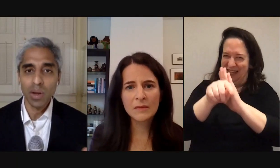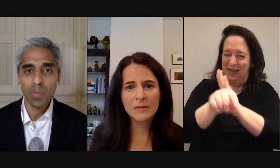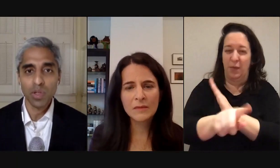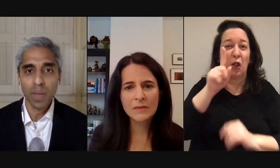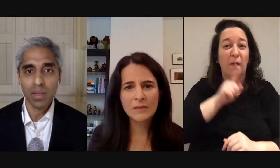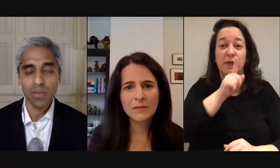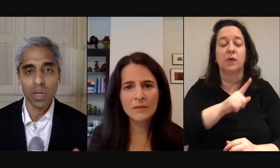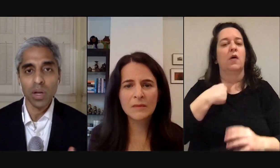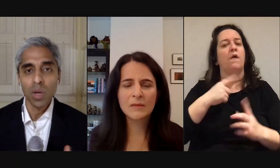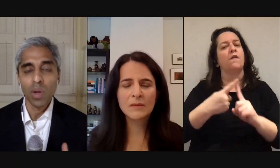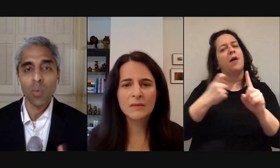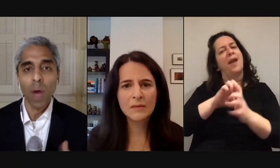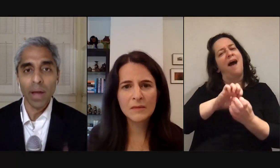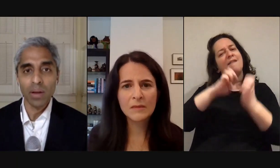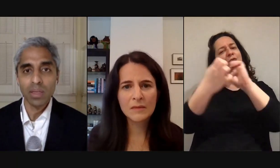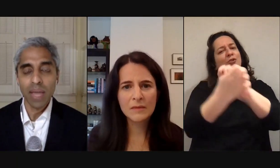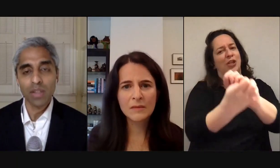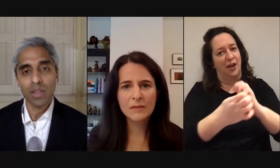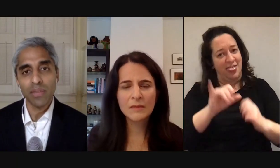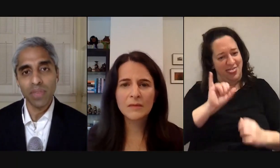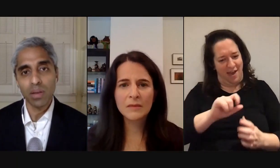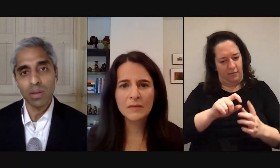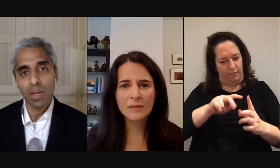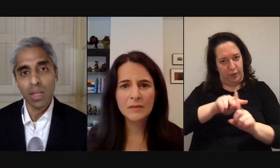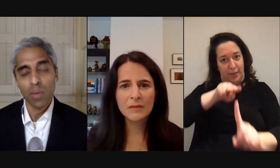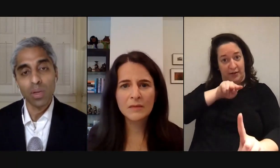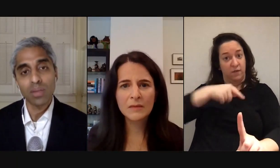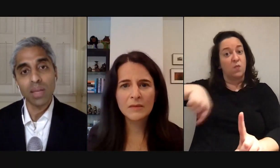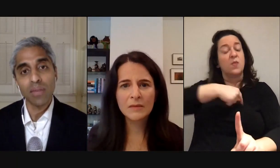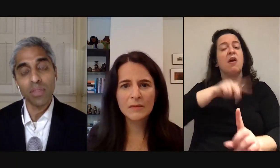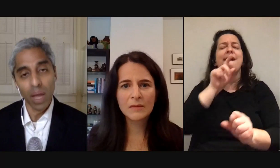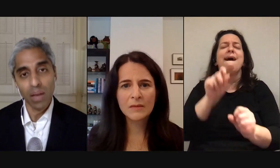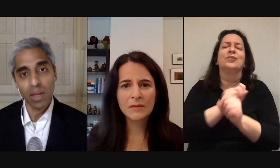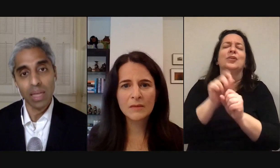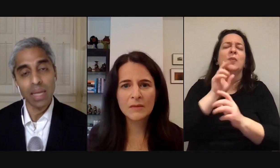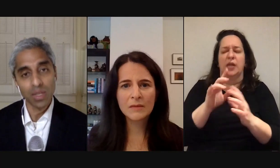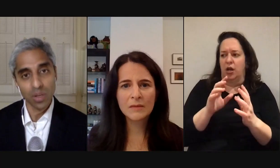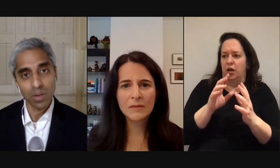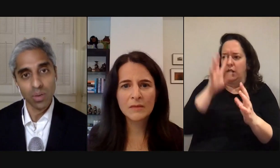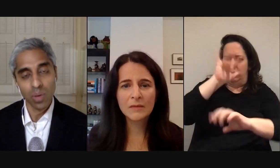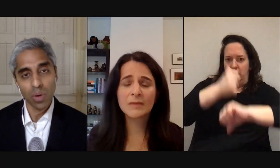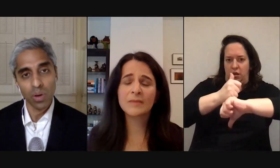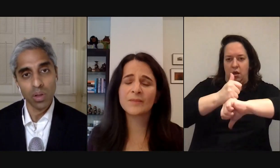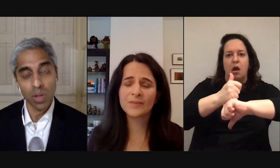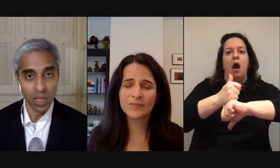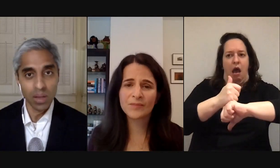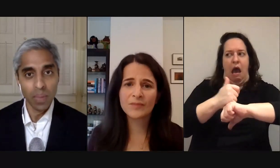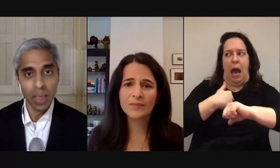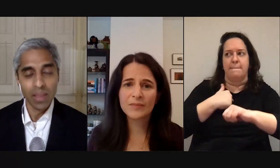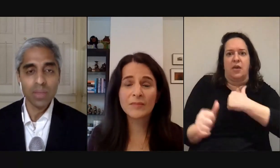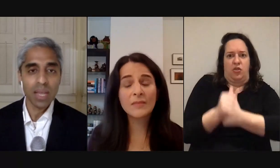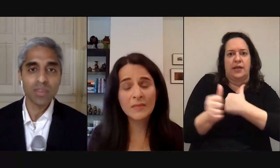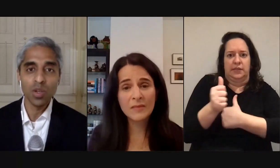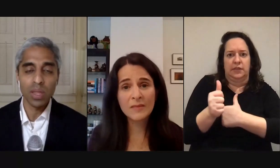an evolutionary perspective we are we are wired to actually feel like we're in a state of threat and danger when we're lonely